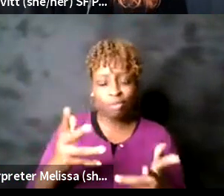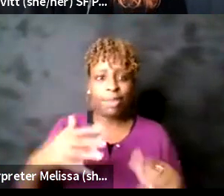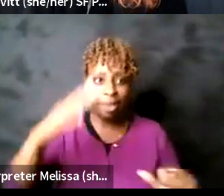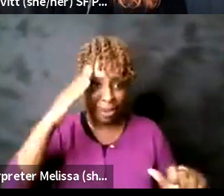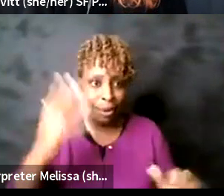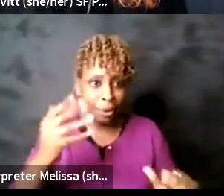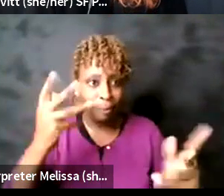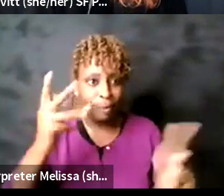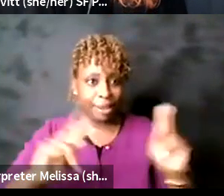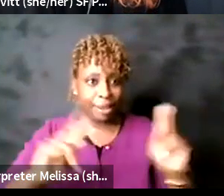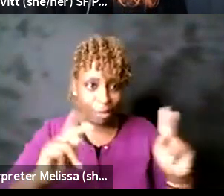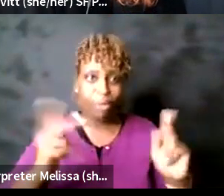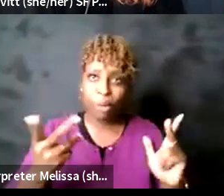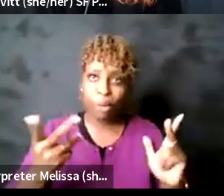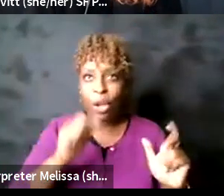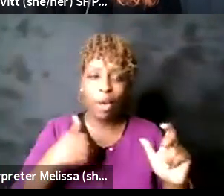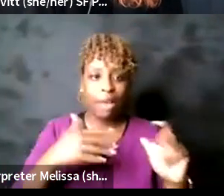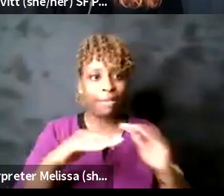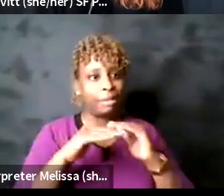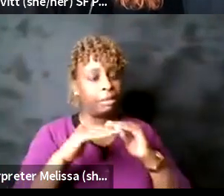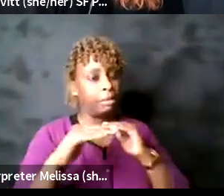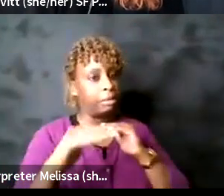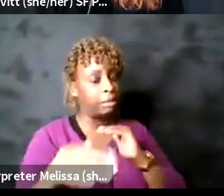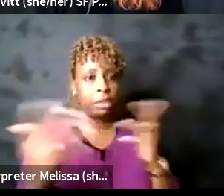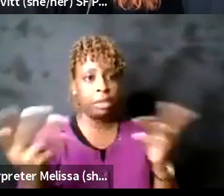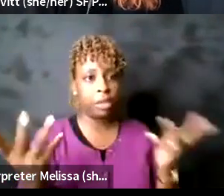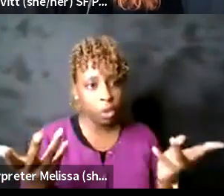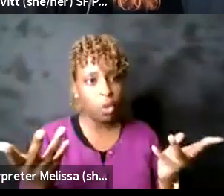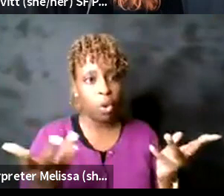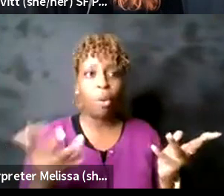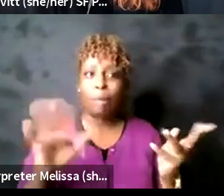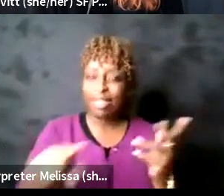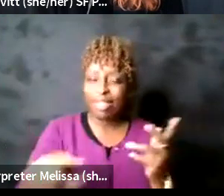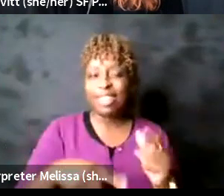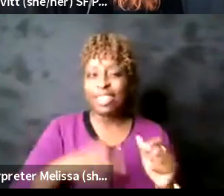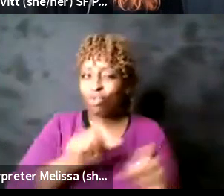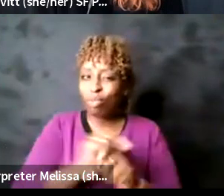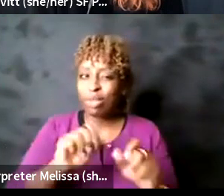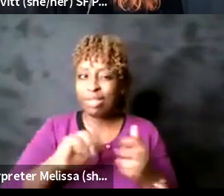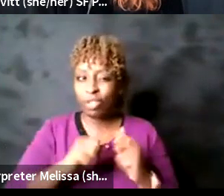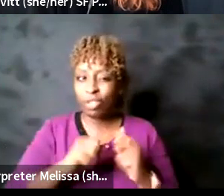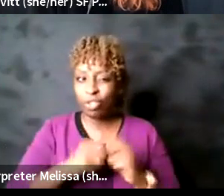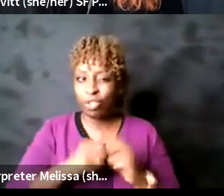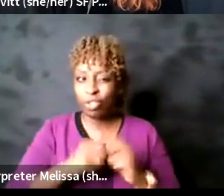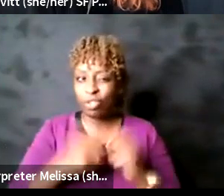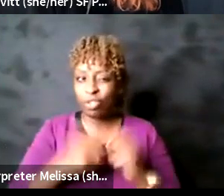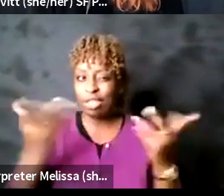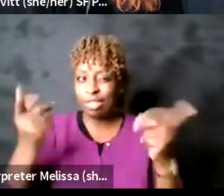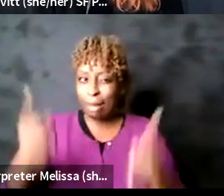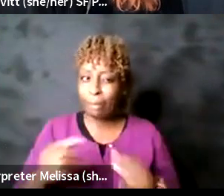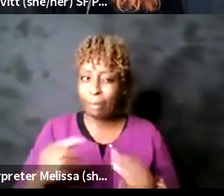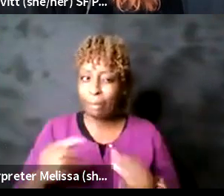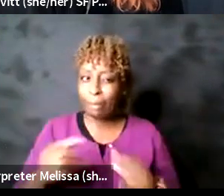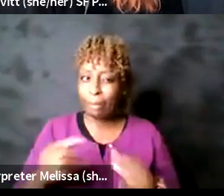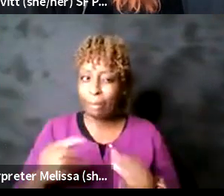instability versus actual issues that are going on of the space beautiful uh Lucien can you tell us